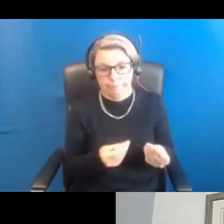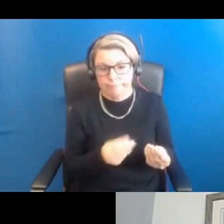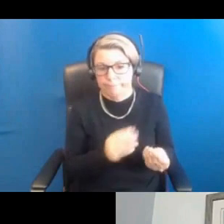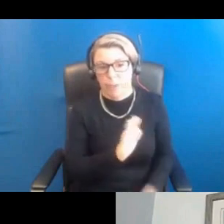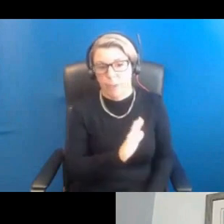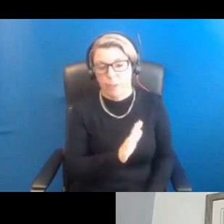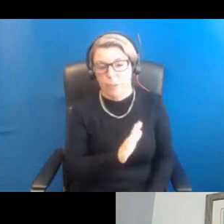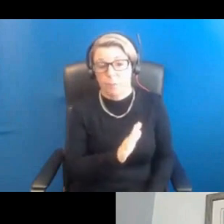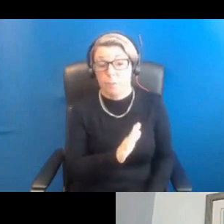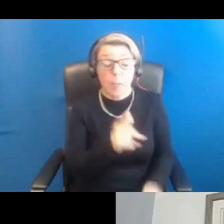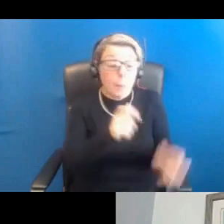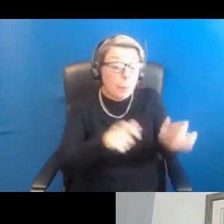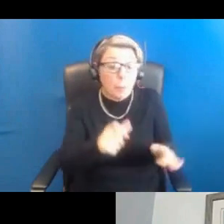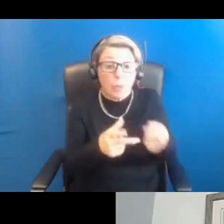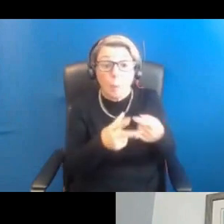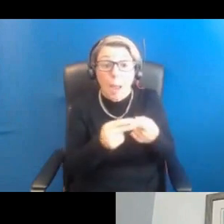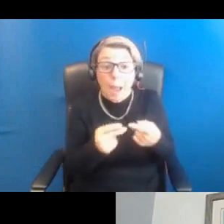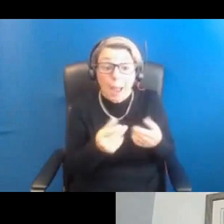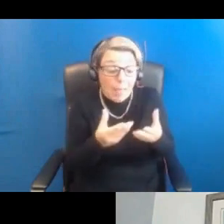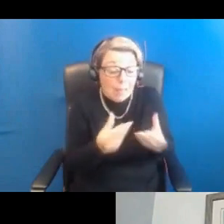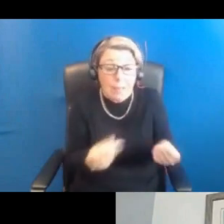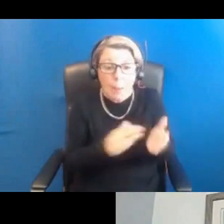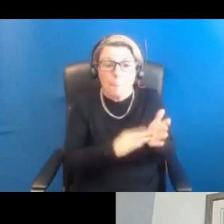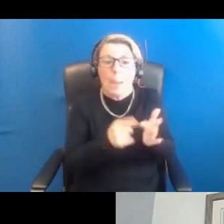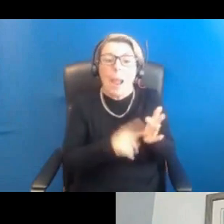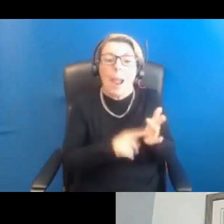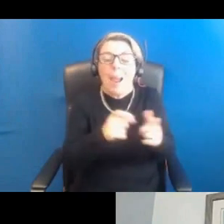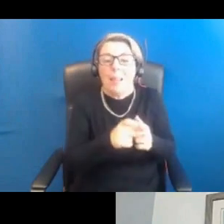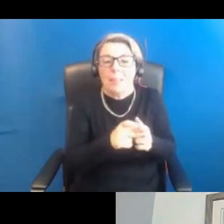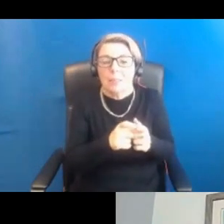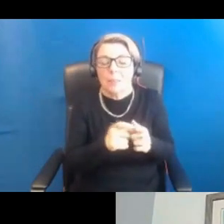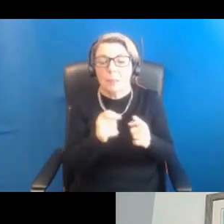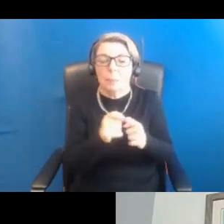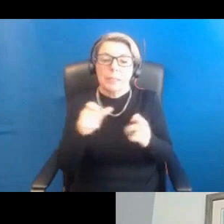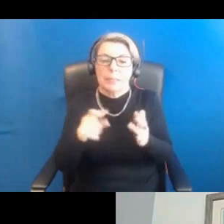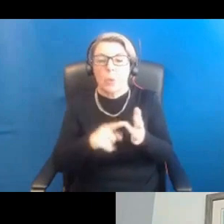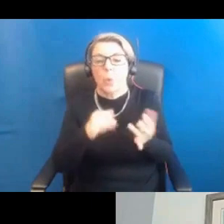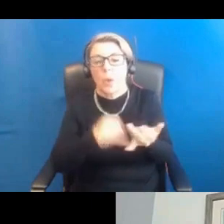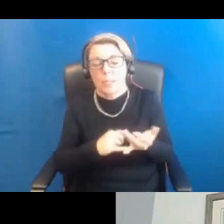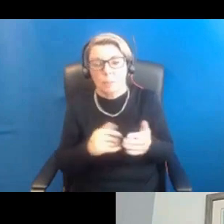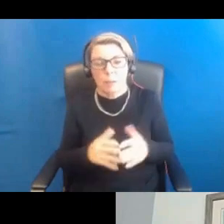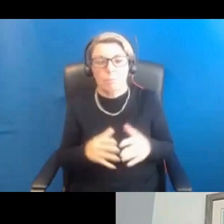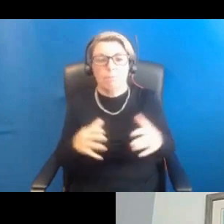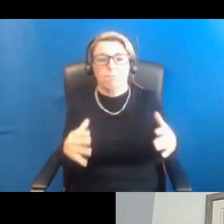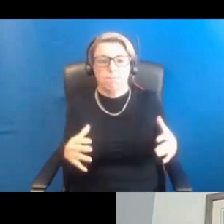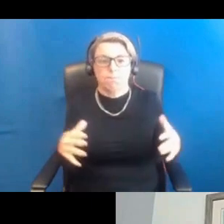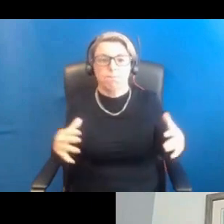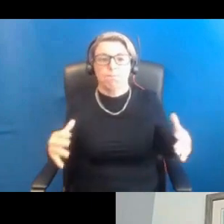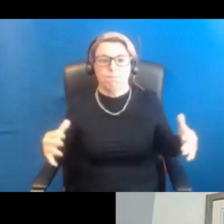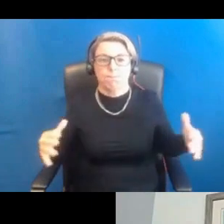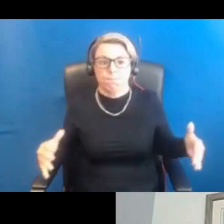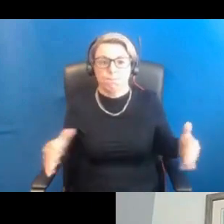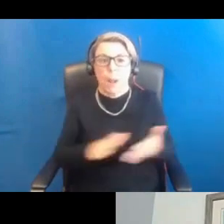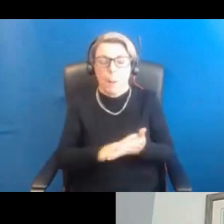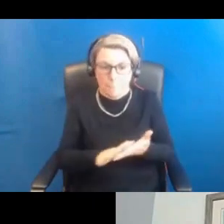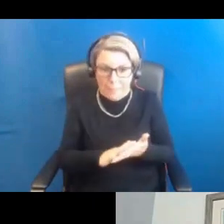mild PCOS, so just polycystic ovaries without the polycystic ovary syndrome, but as they gain weight, they move into the spectrum of